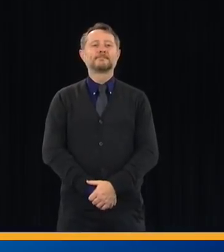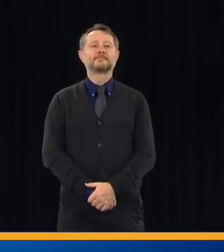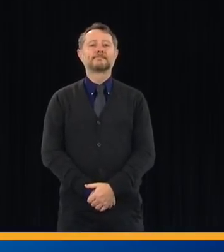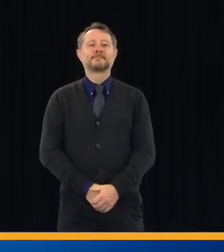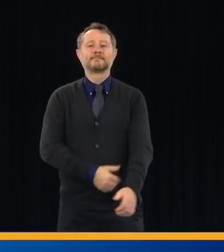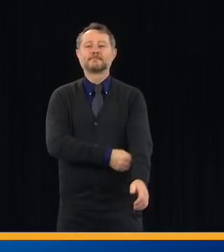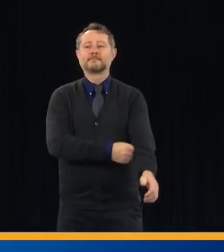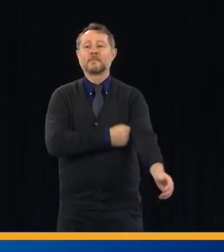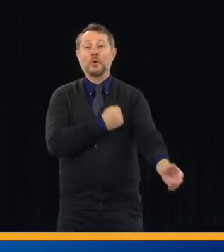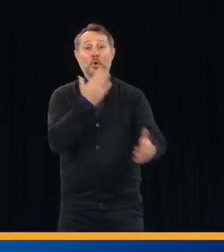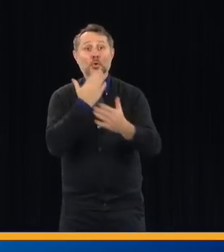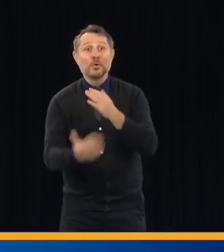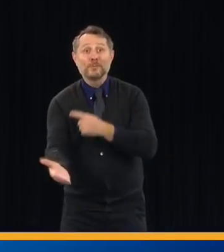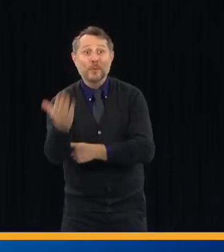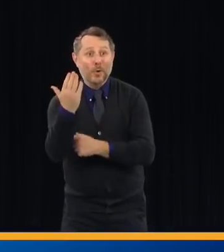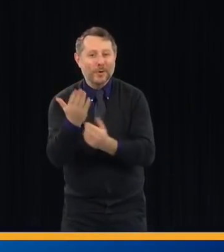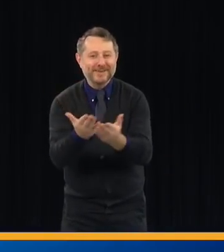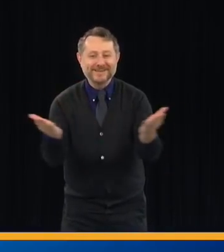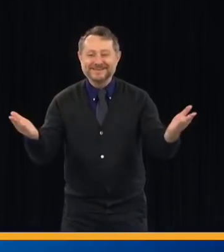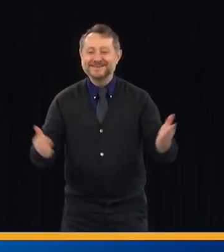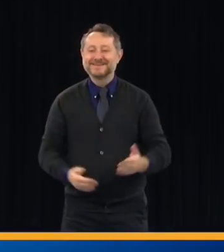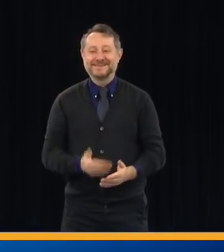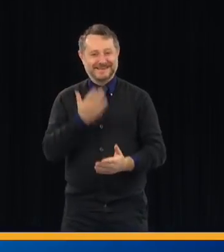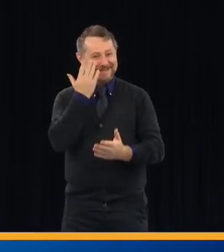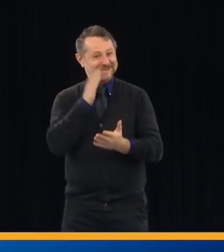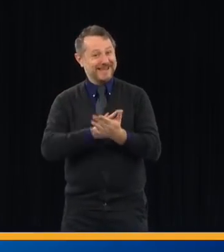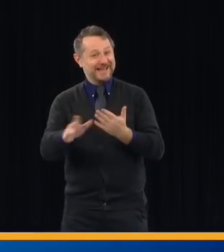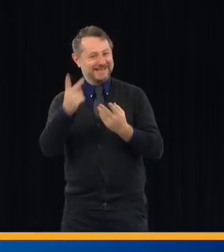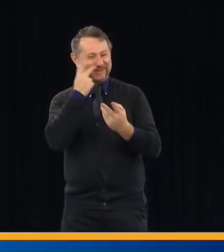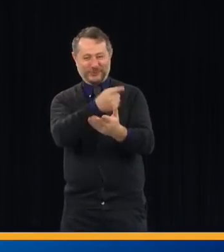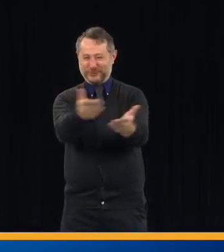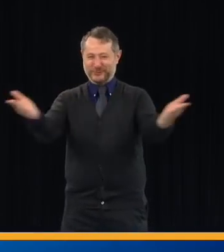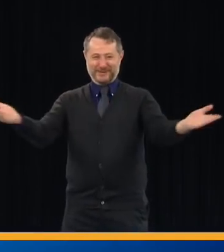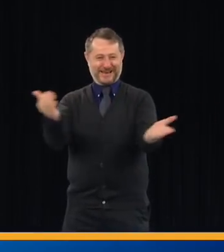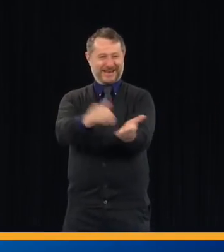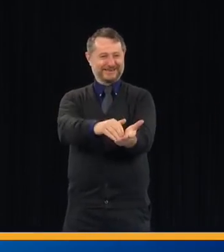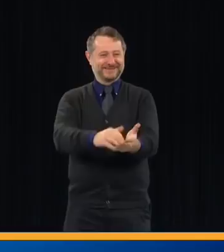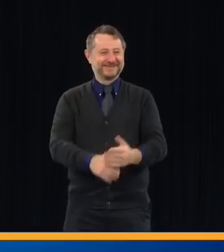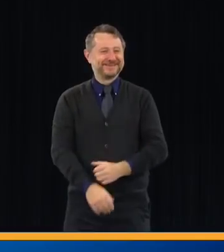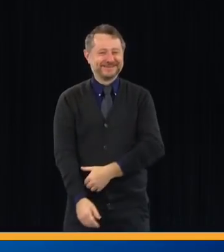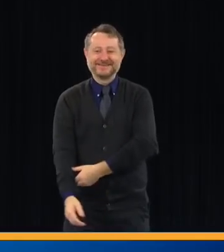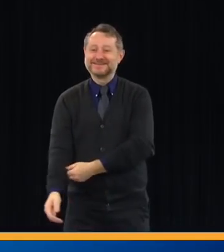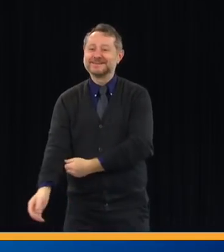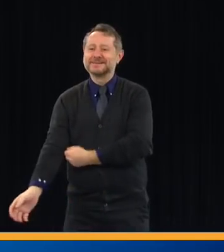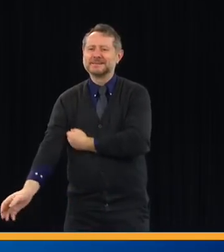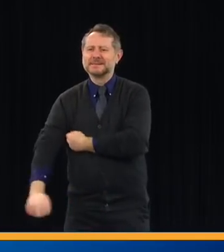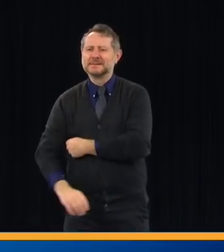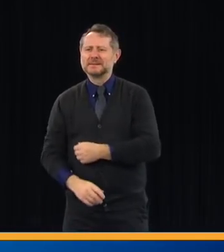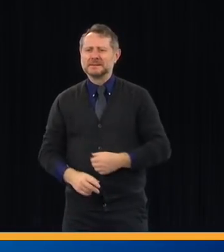Good morning. Good to see you again. Some of you for the second time today.